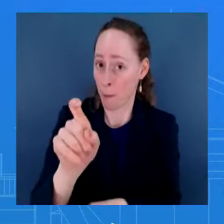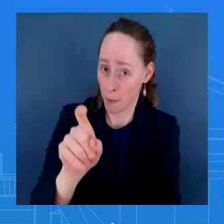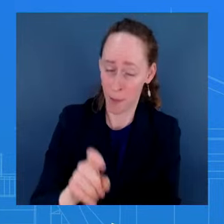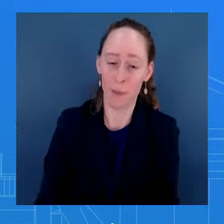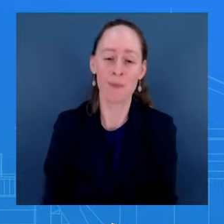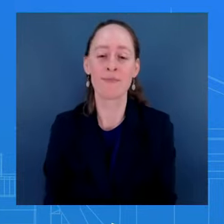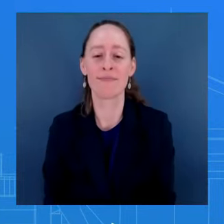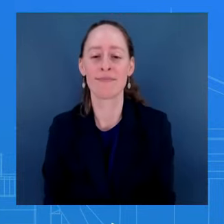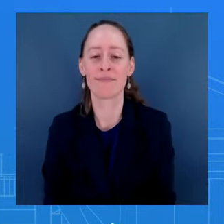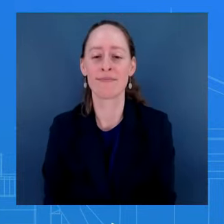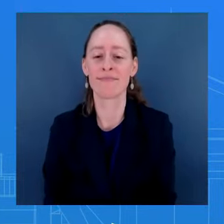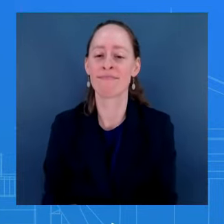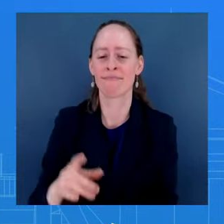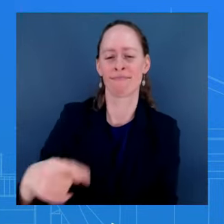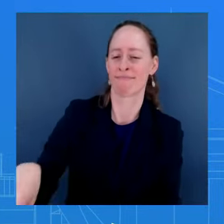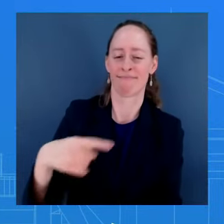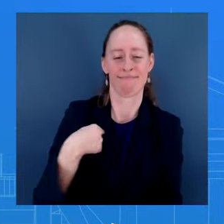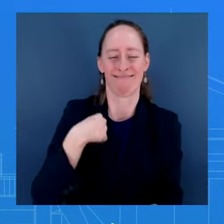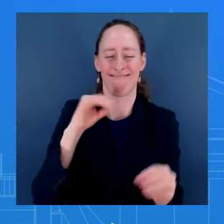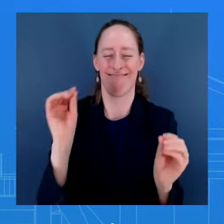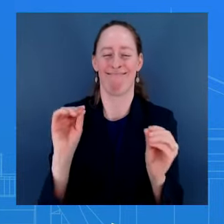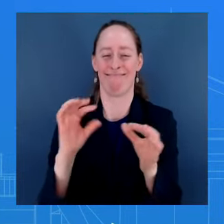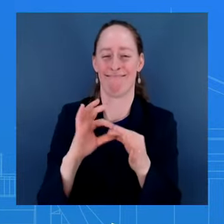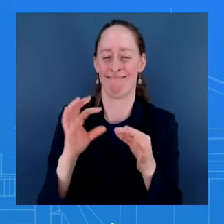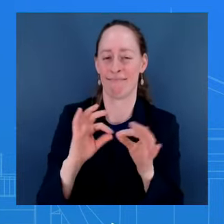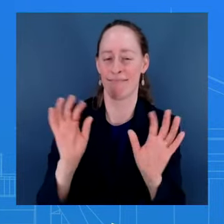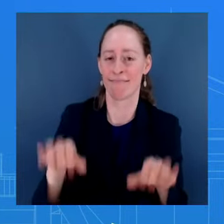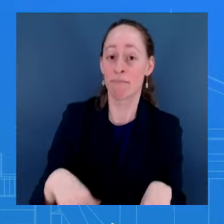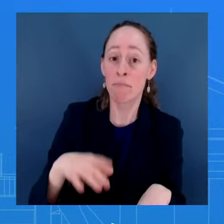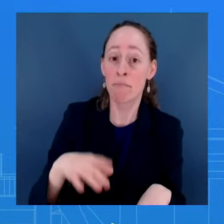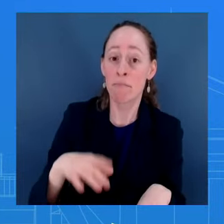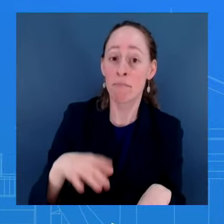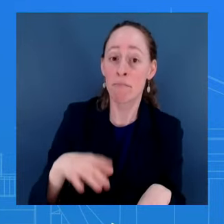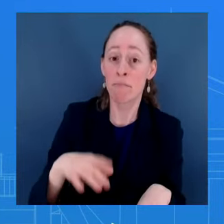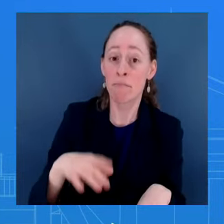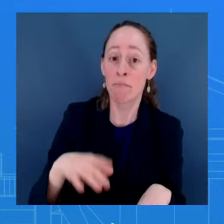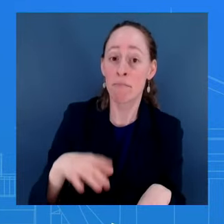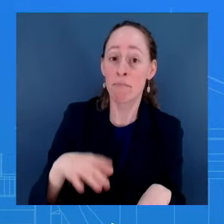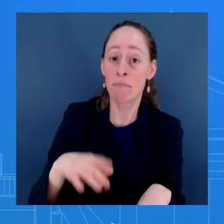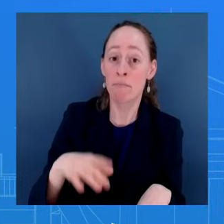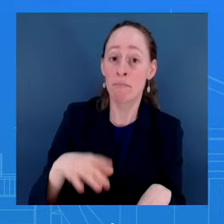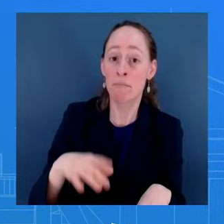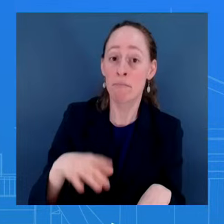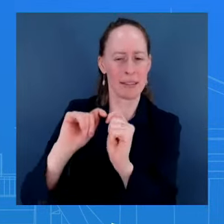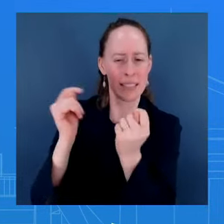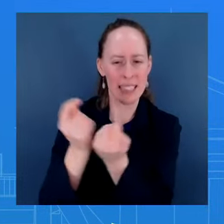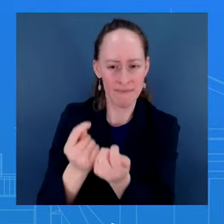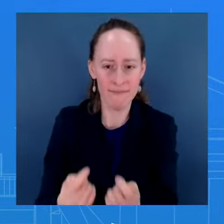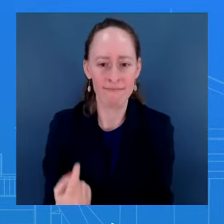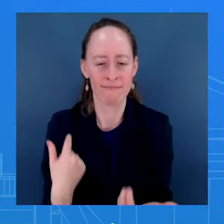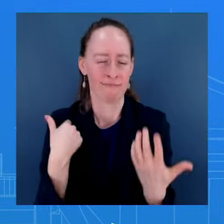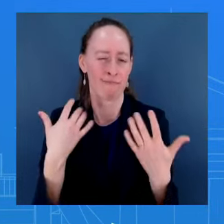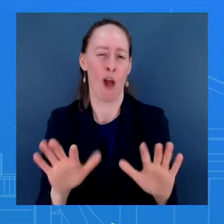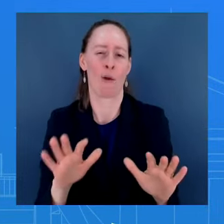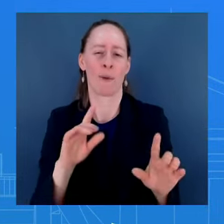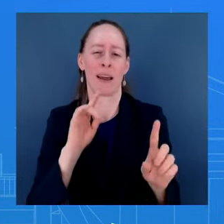about age, I think I sort of answered that. I think, you know, you're going to see the State of the Union tomorrow. You're going to hear the